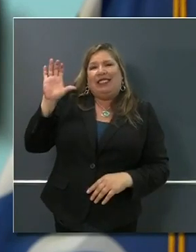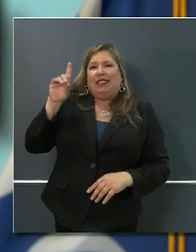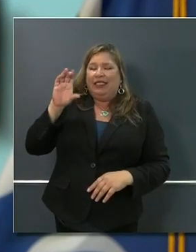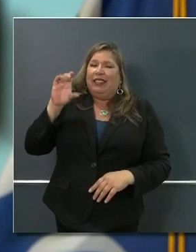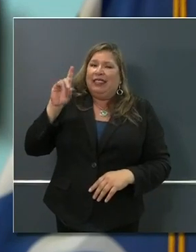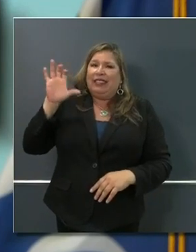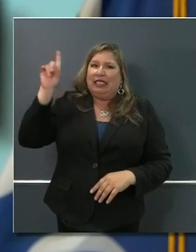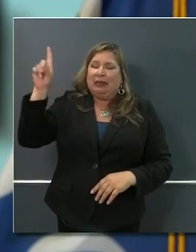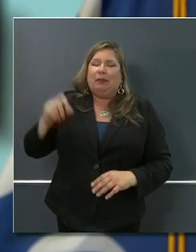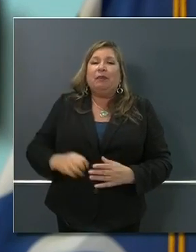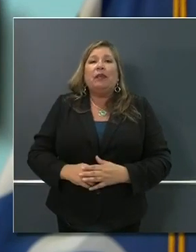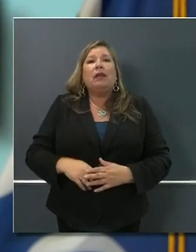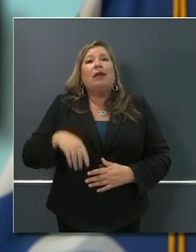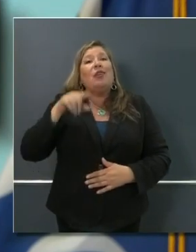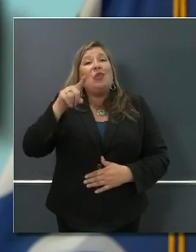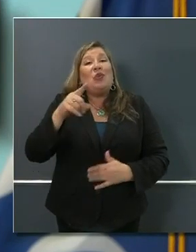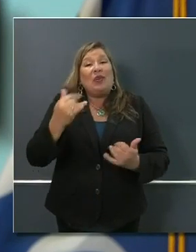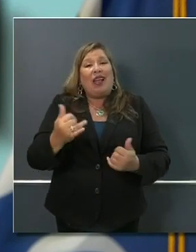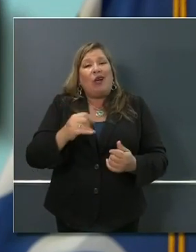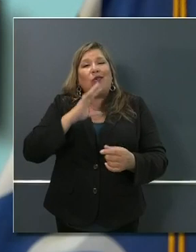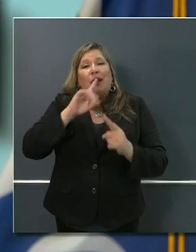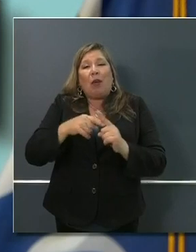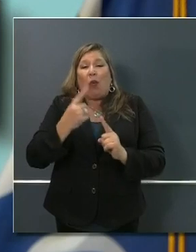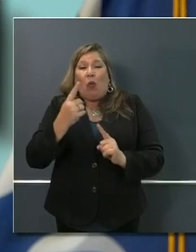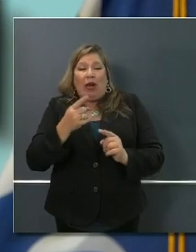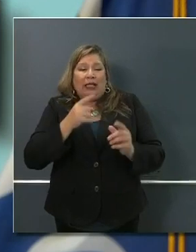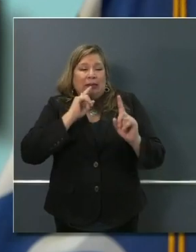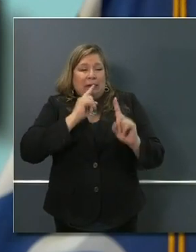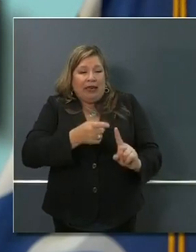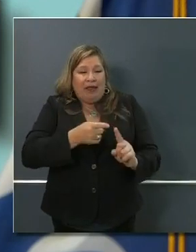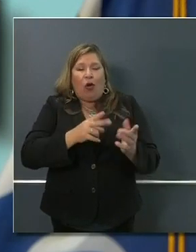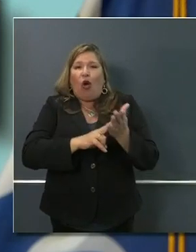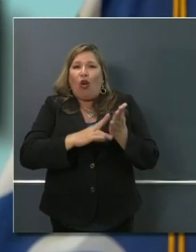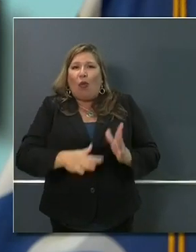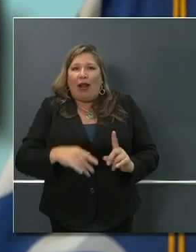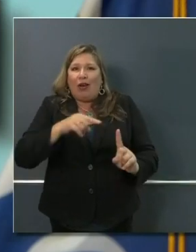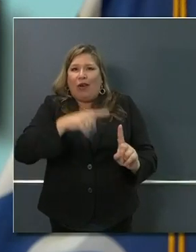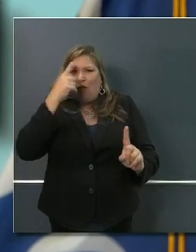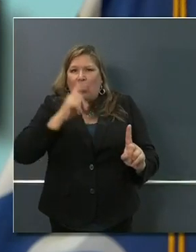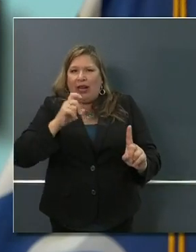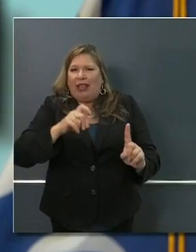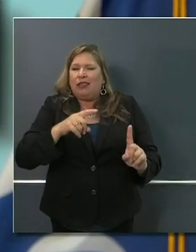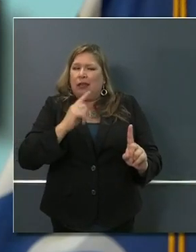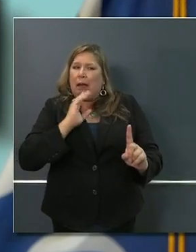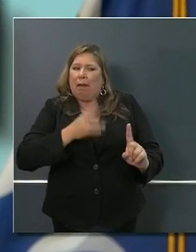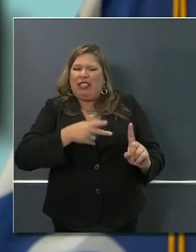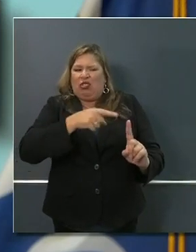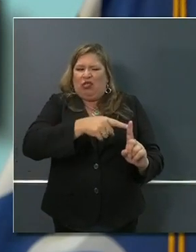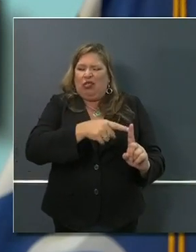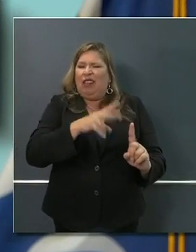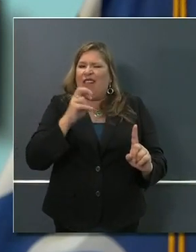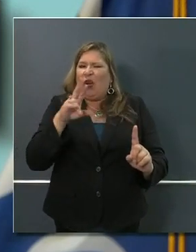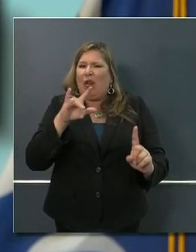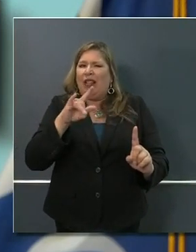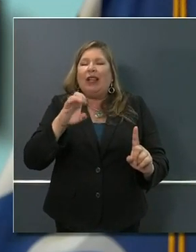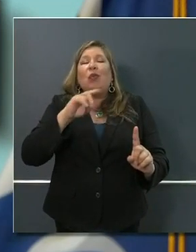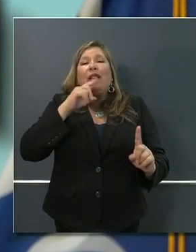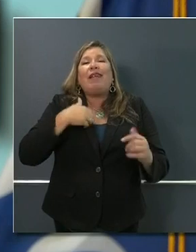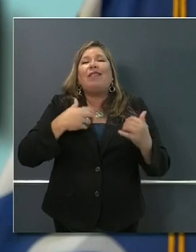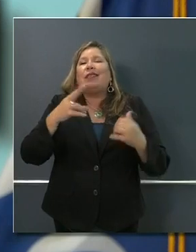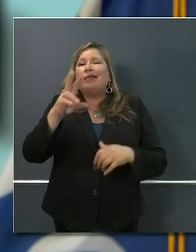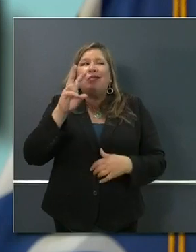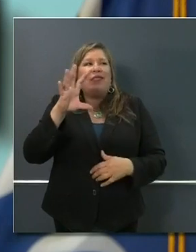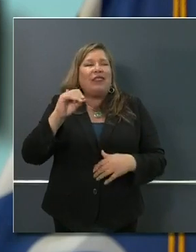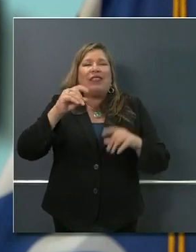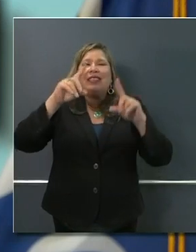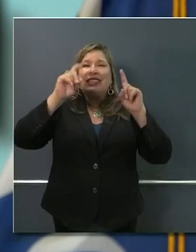talking about one particular contractor. There's over 250 in the state of California, and some of their specific protocols in